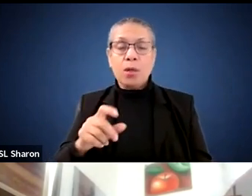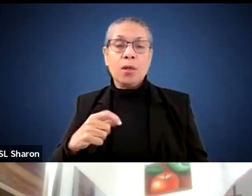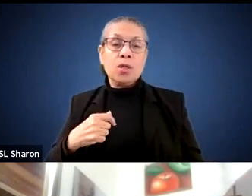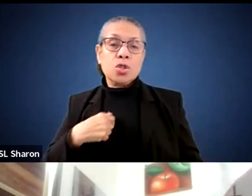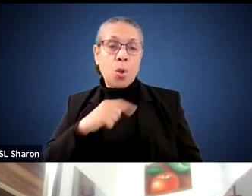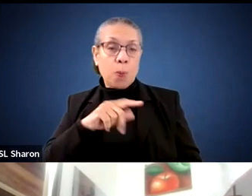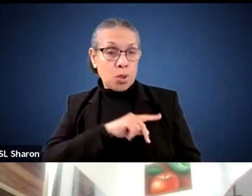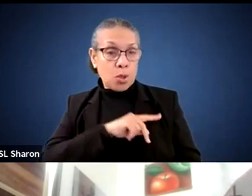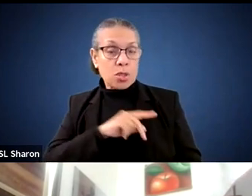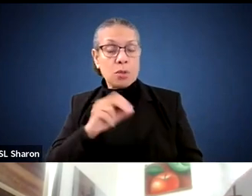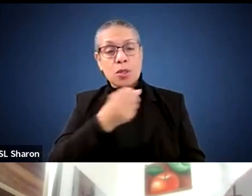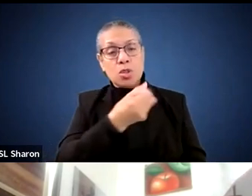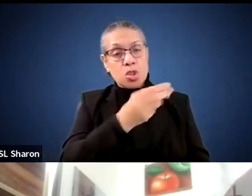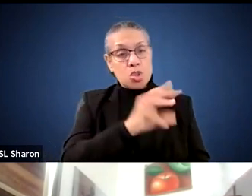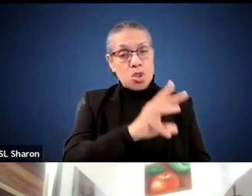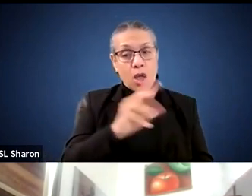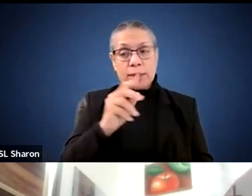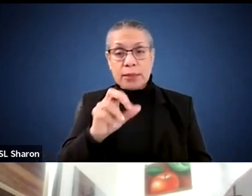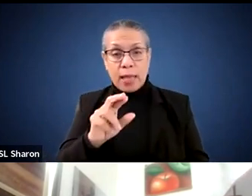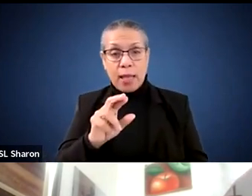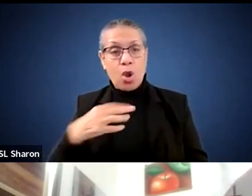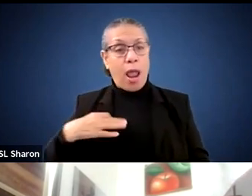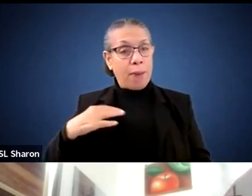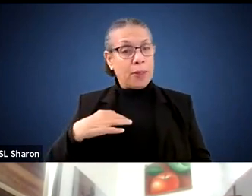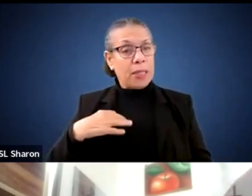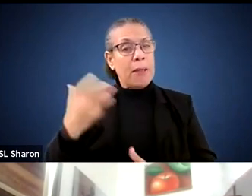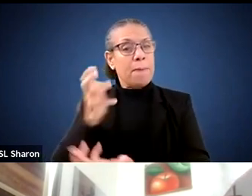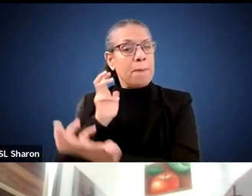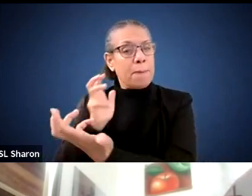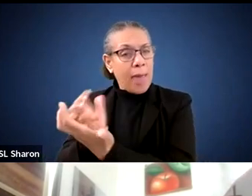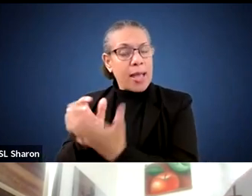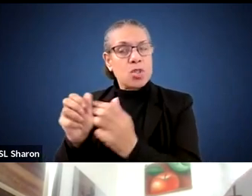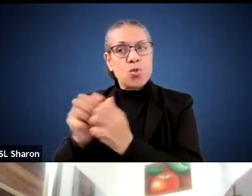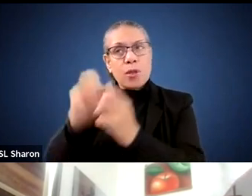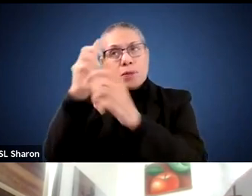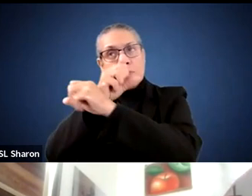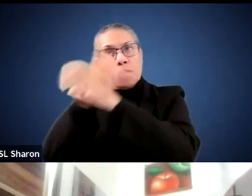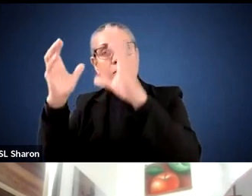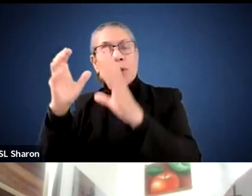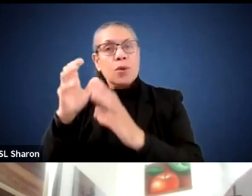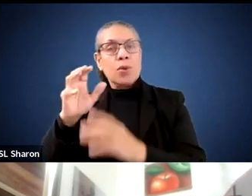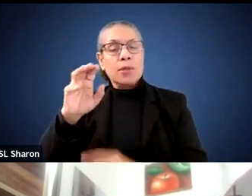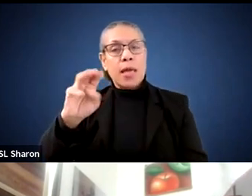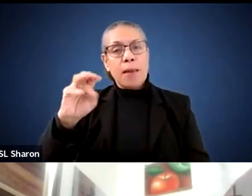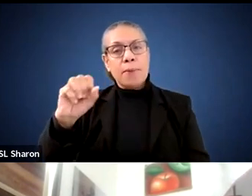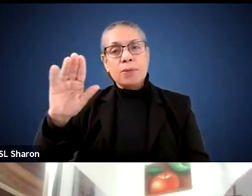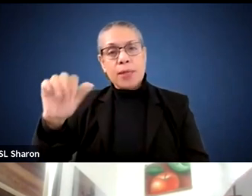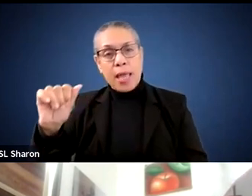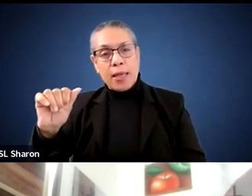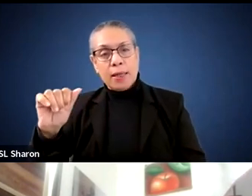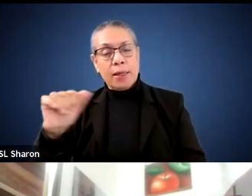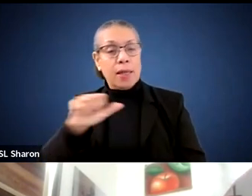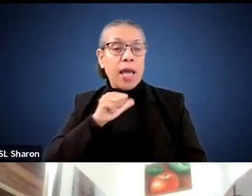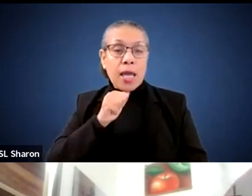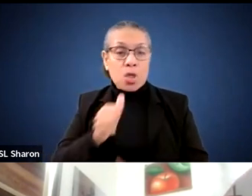the, the, Taylor applications are more in line with the MSBA program than maybe the Jackson Mann or the Blackstone.